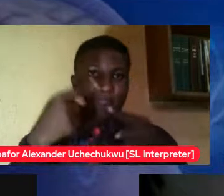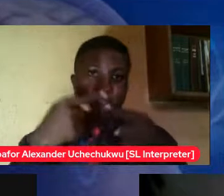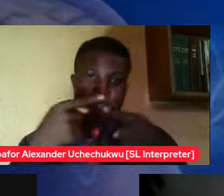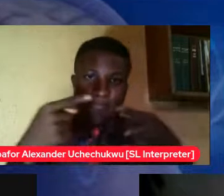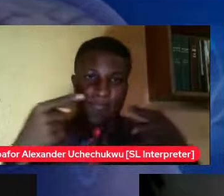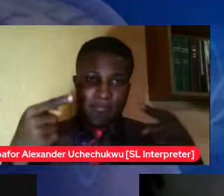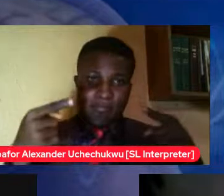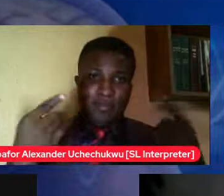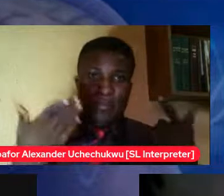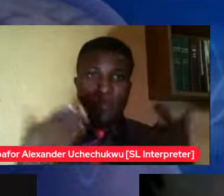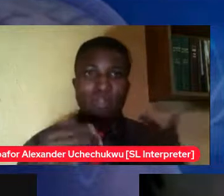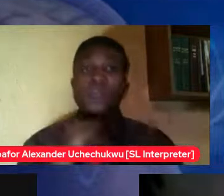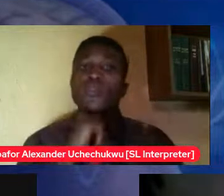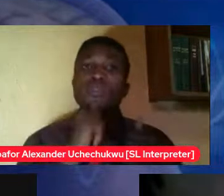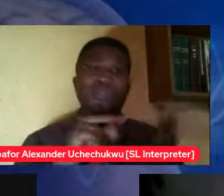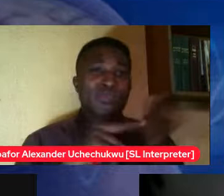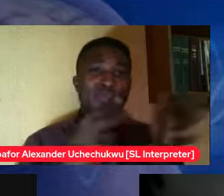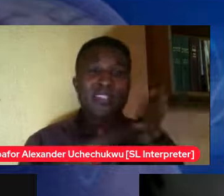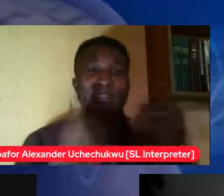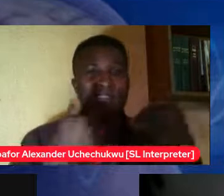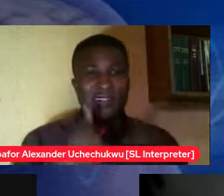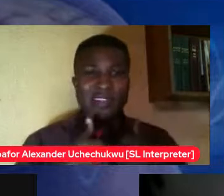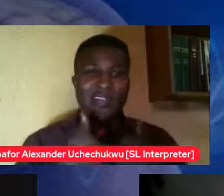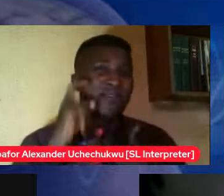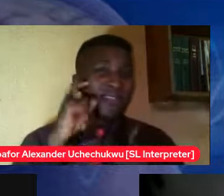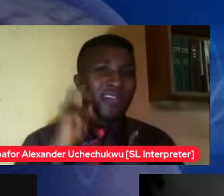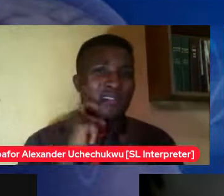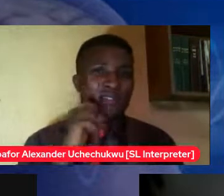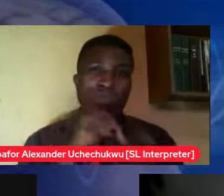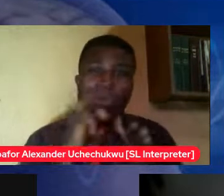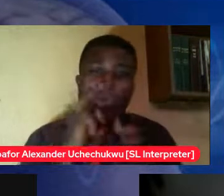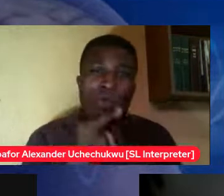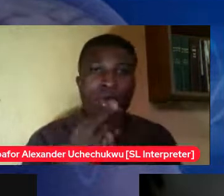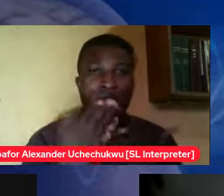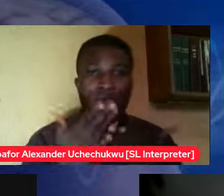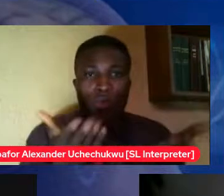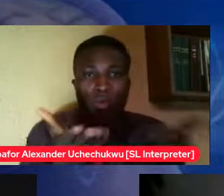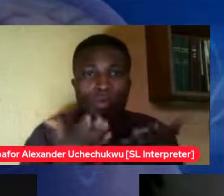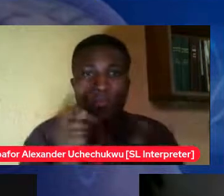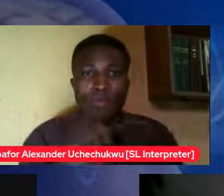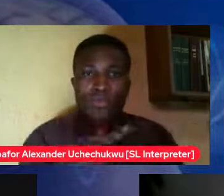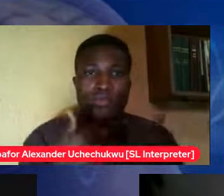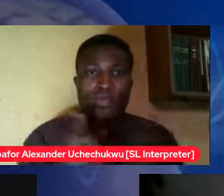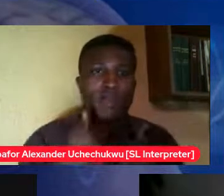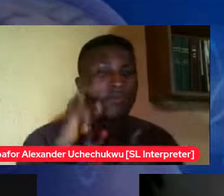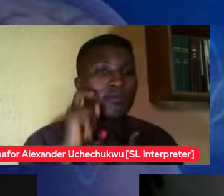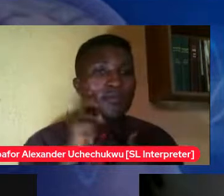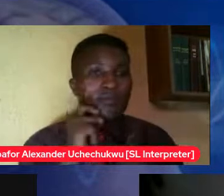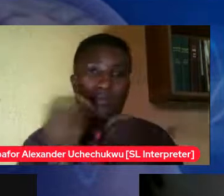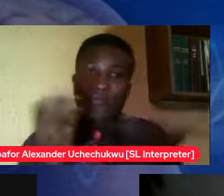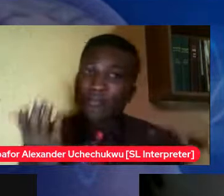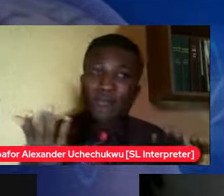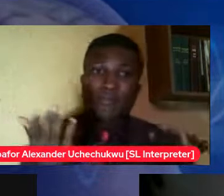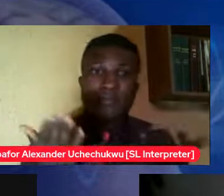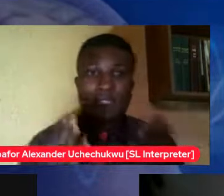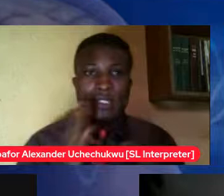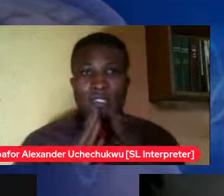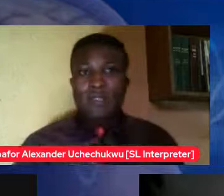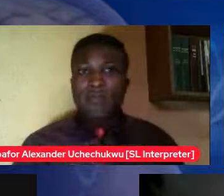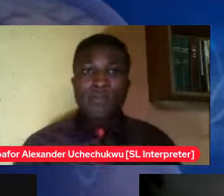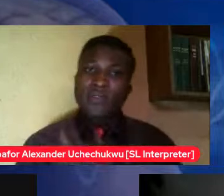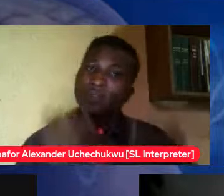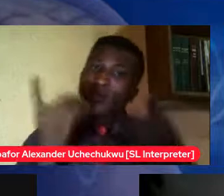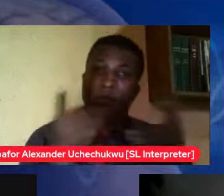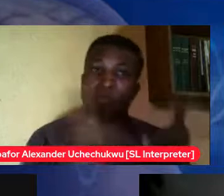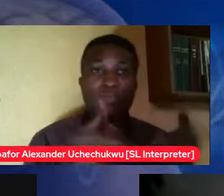having sex or they want to have sex the body just automatically works like that especially in response to touch from someone they